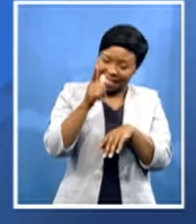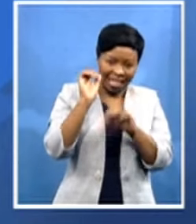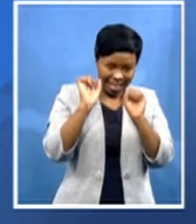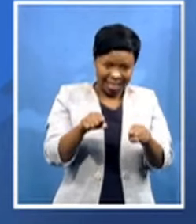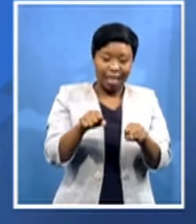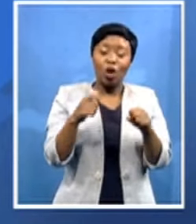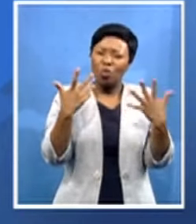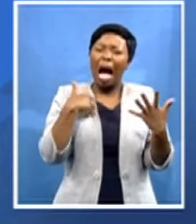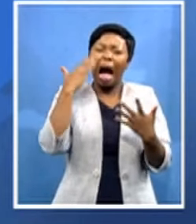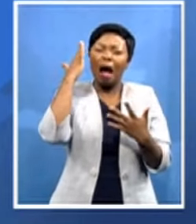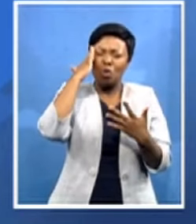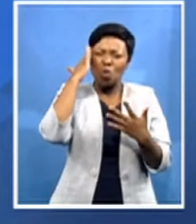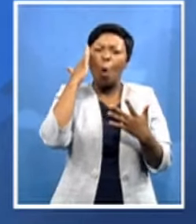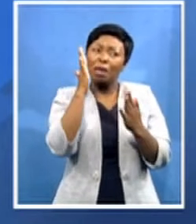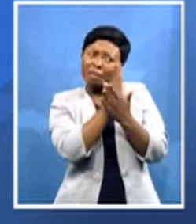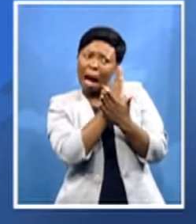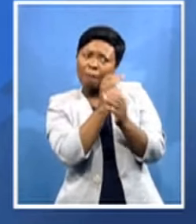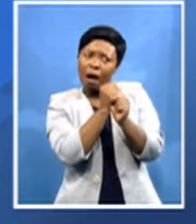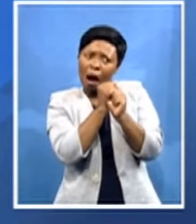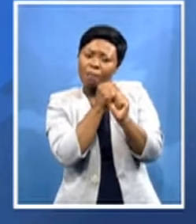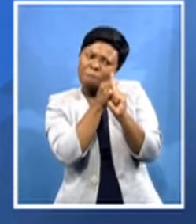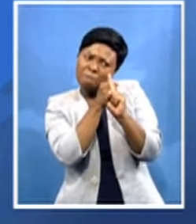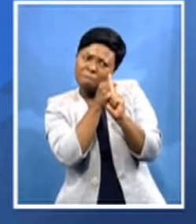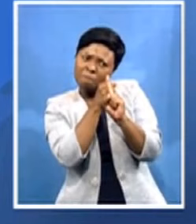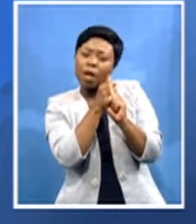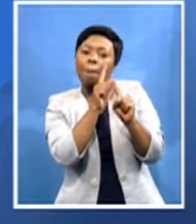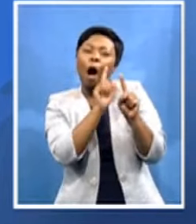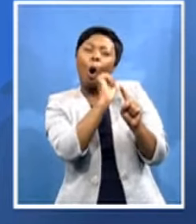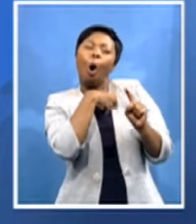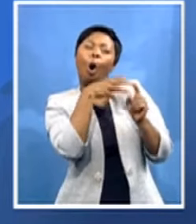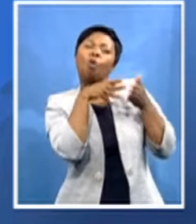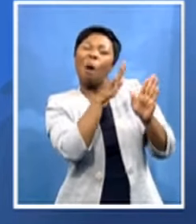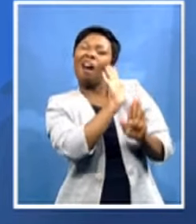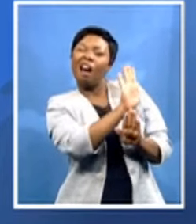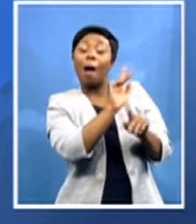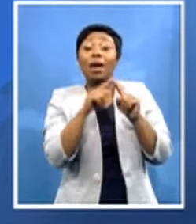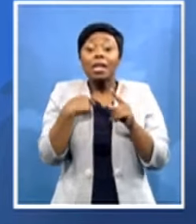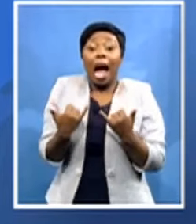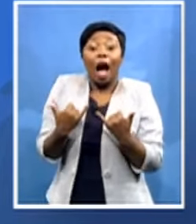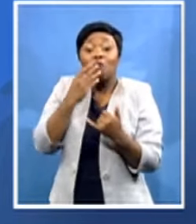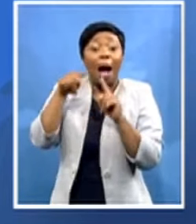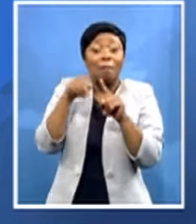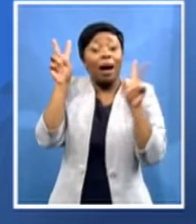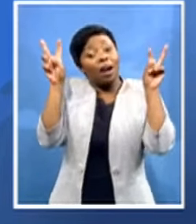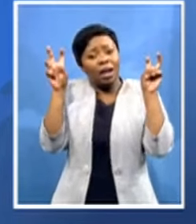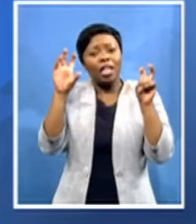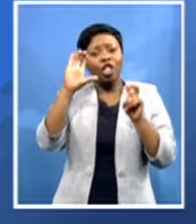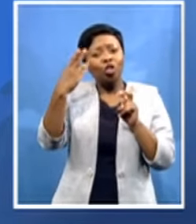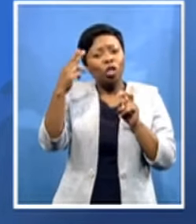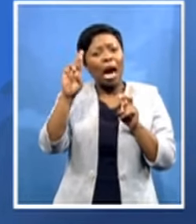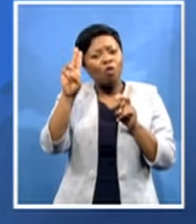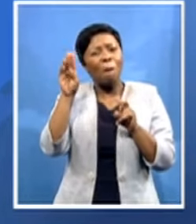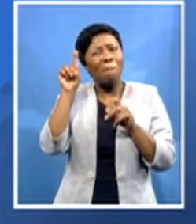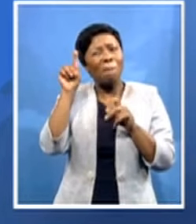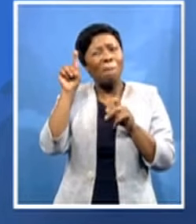but they have their own way i'm talking about chief charumbira even i can even tell you he has worked for the